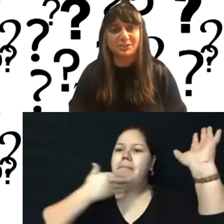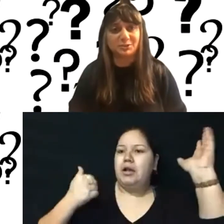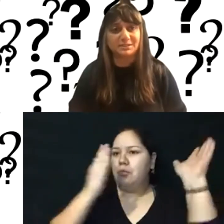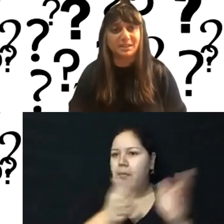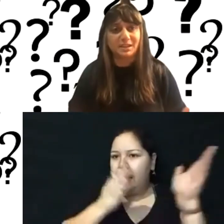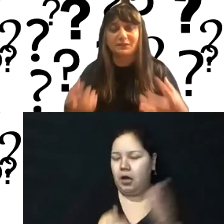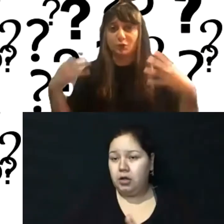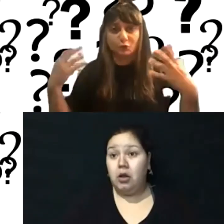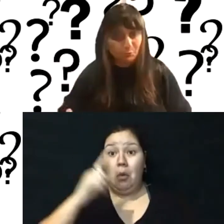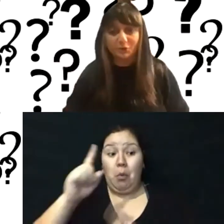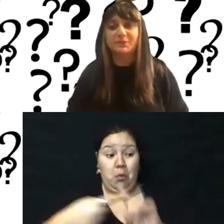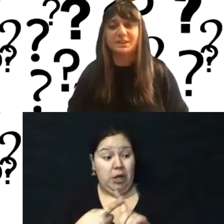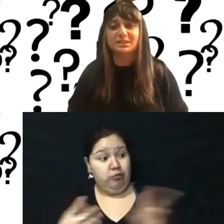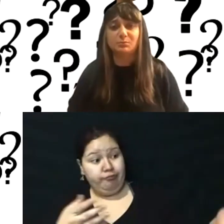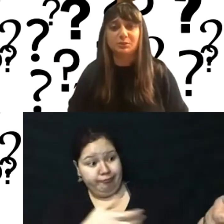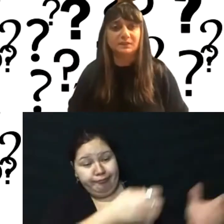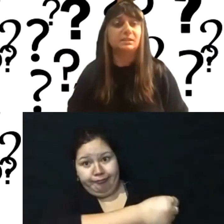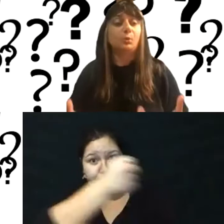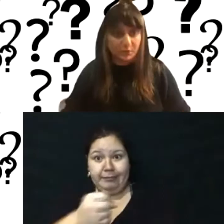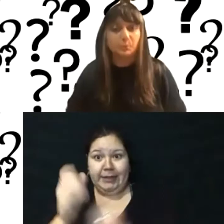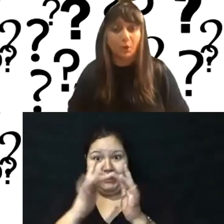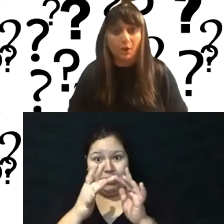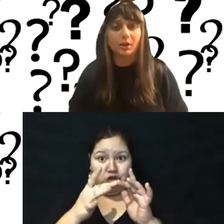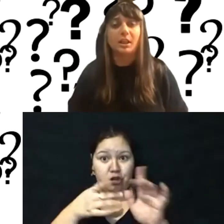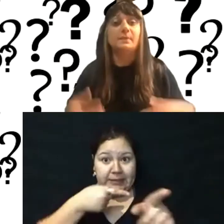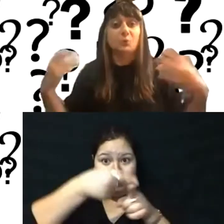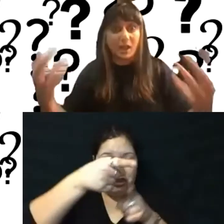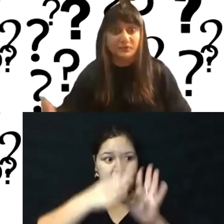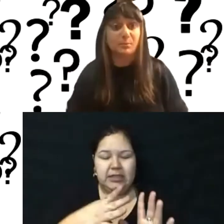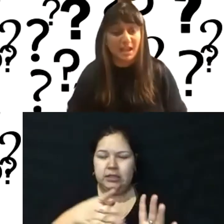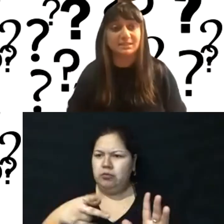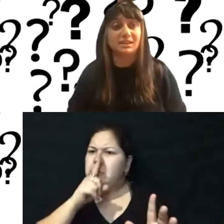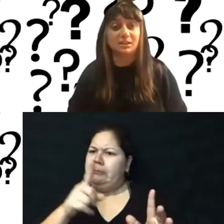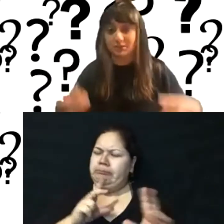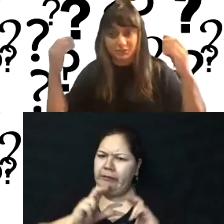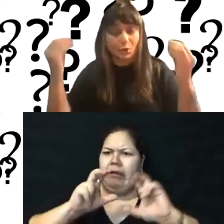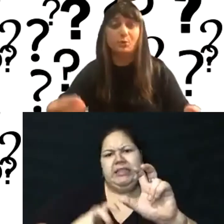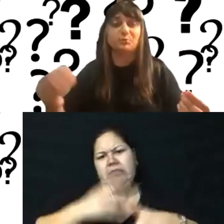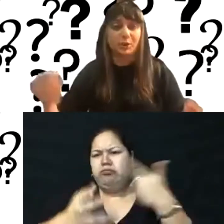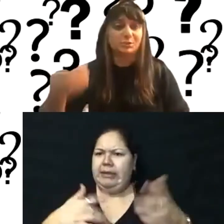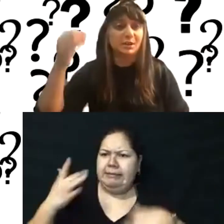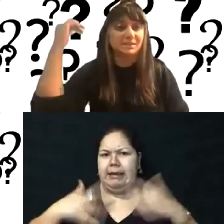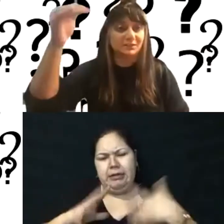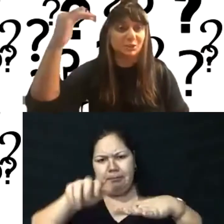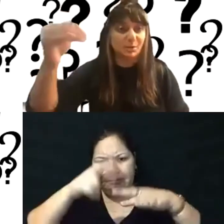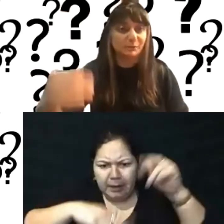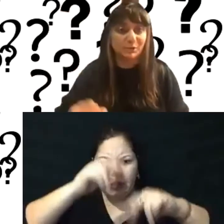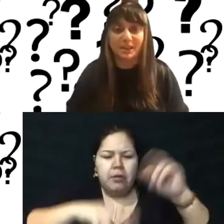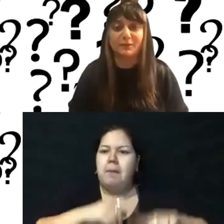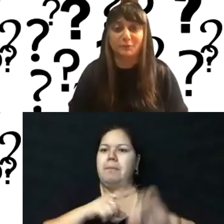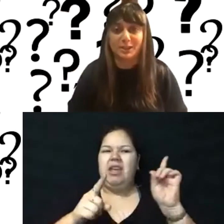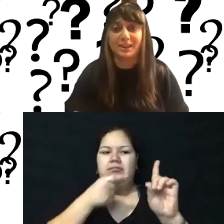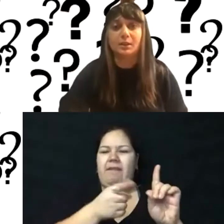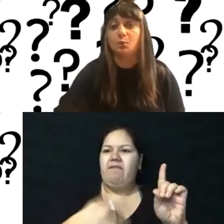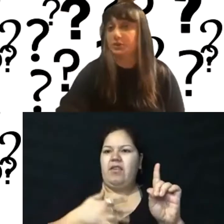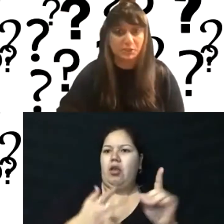digital specialist, that you're super invested in building this thing, which we are, and that you have the capacity to just always prioritize it at the top of your